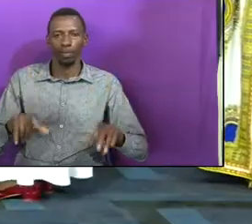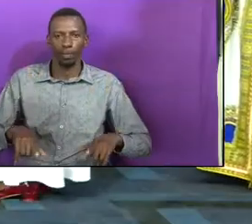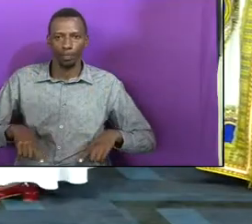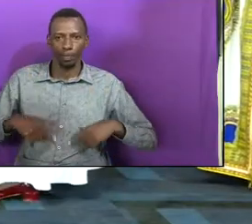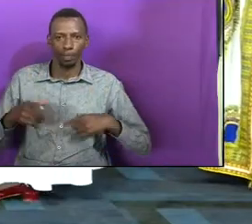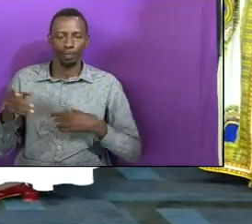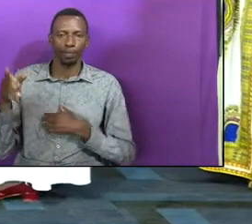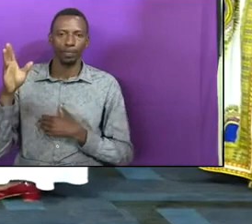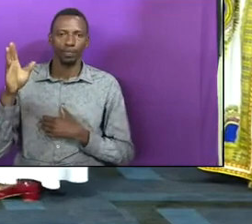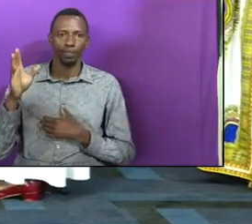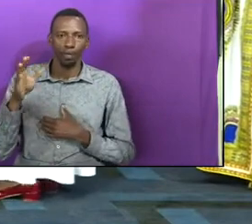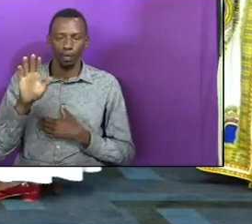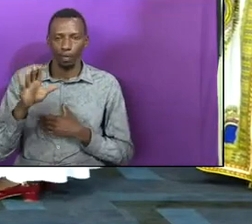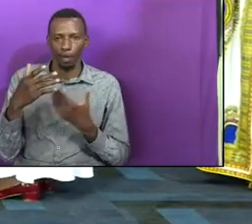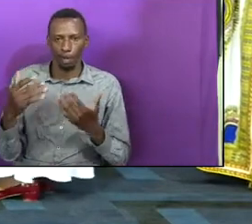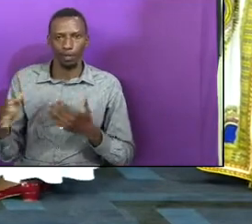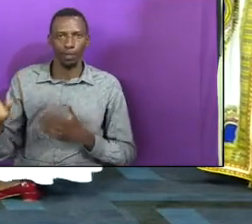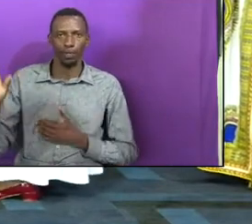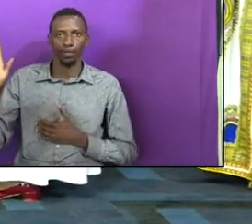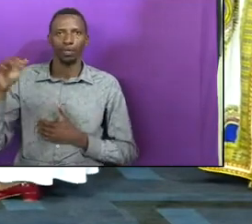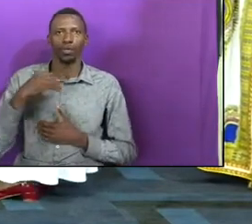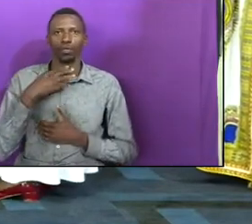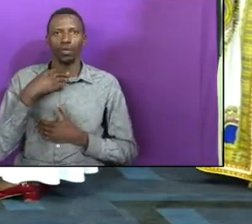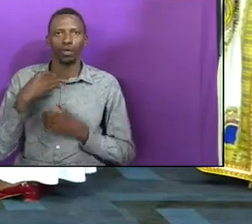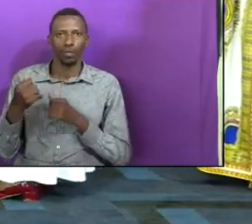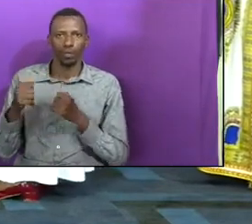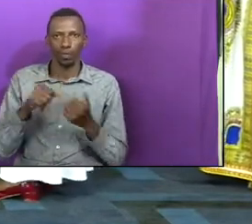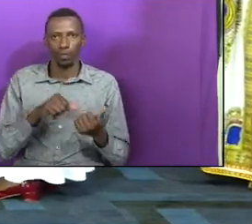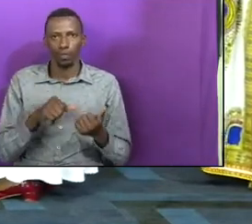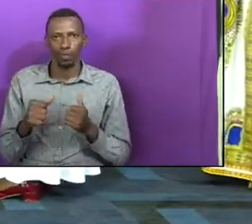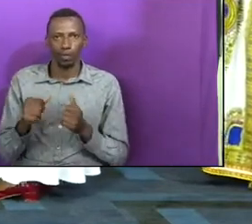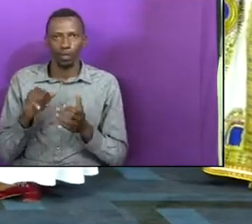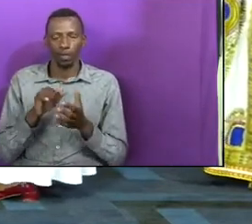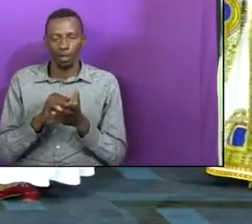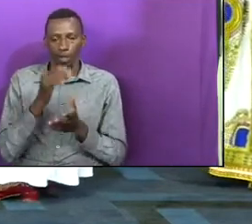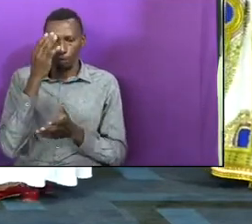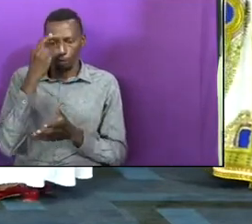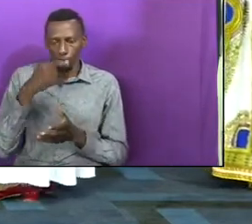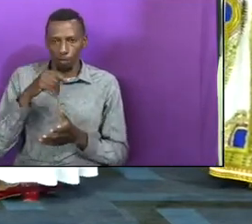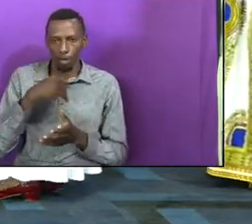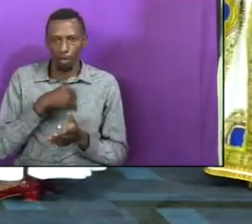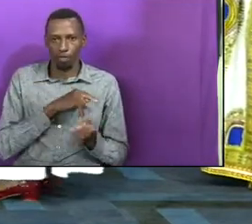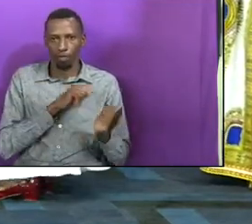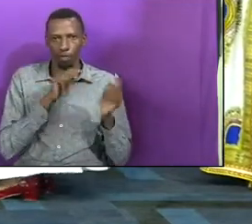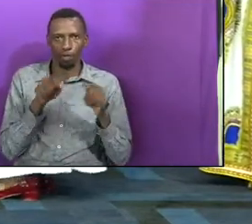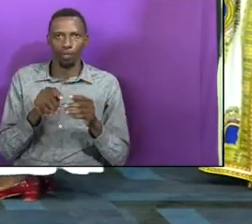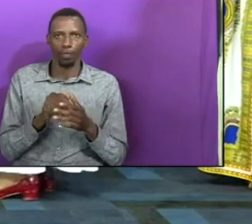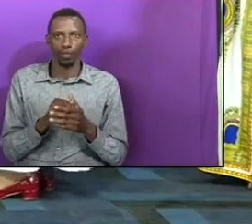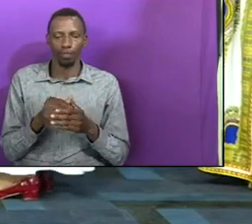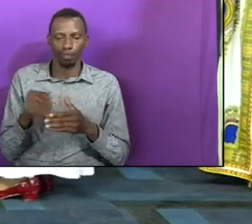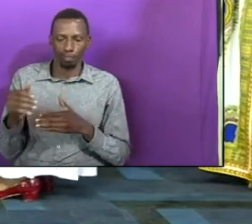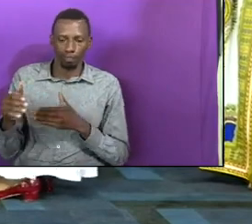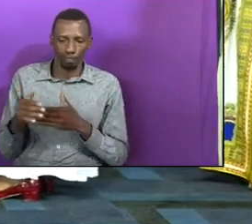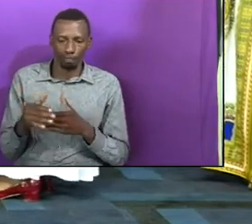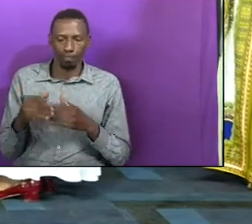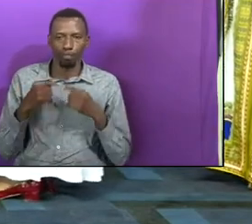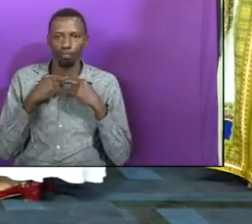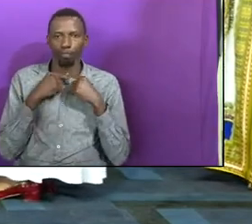you are. We want to be baptized. That's why we have come. Move closer to Pastor.